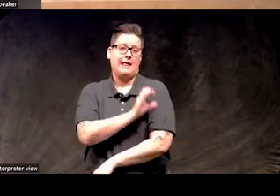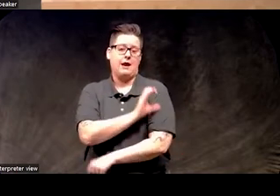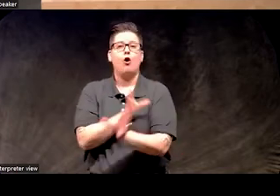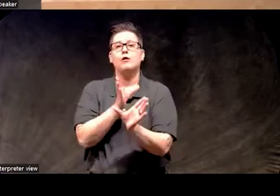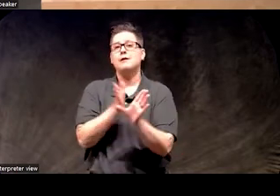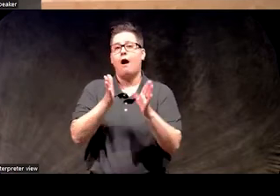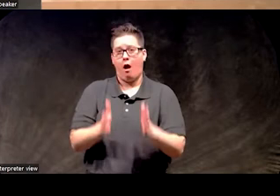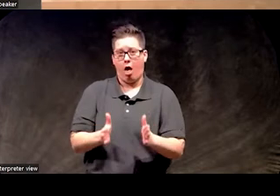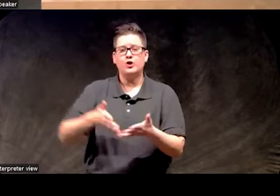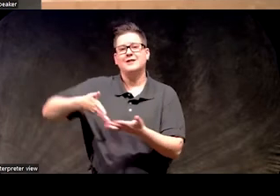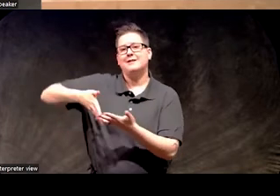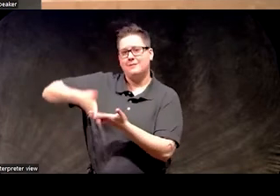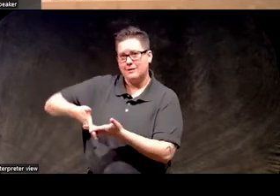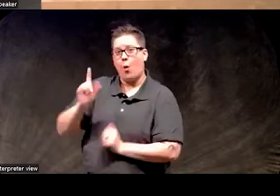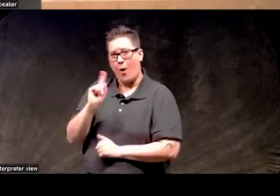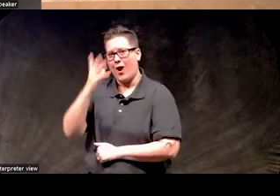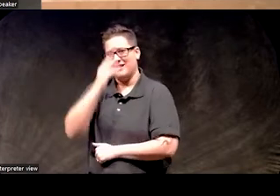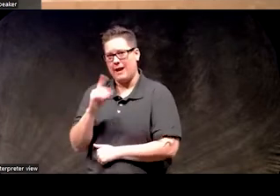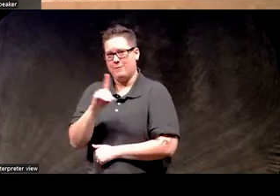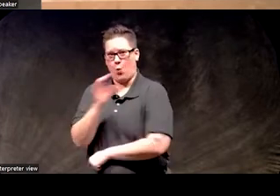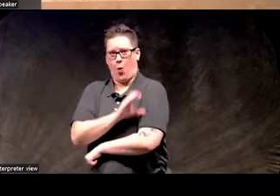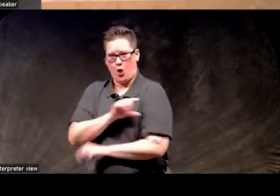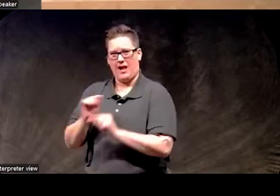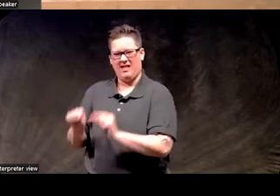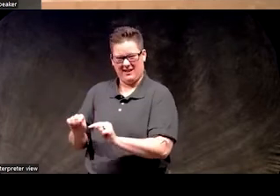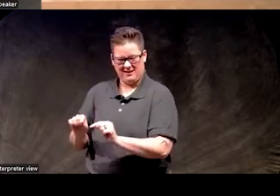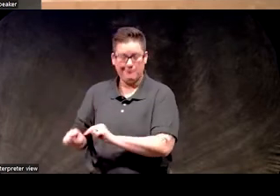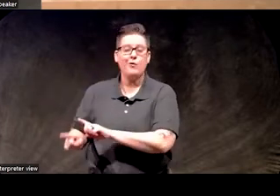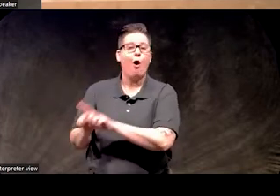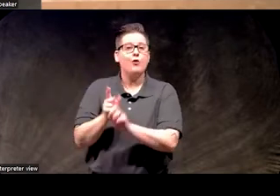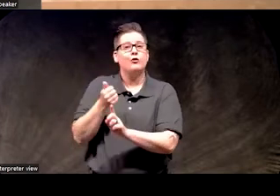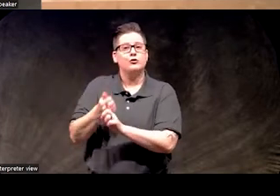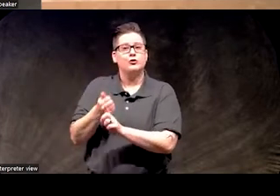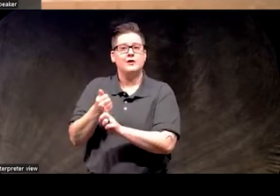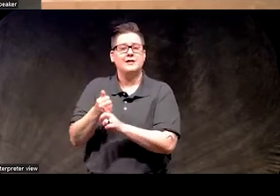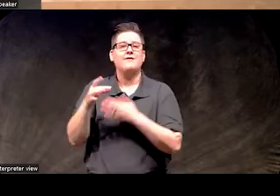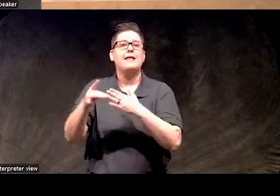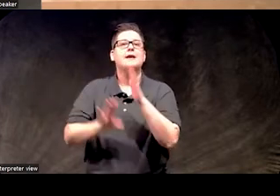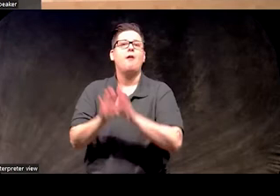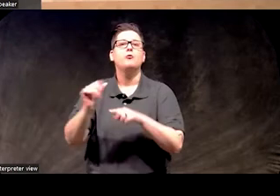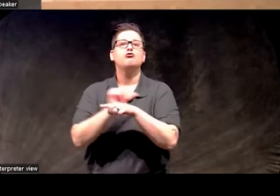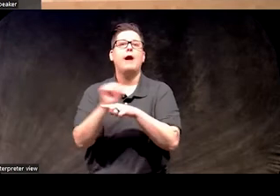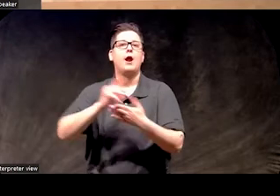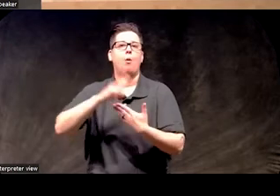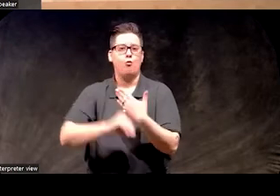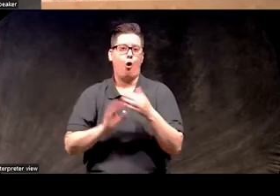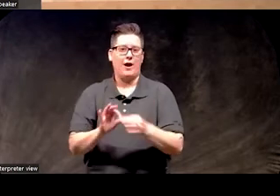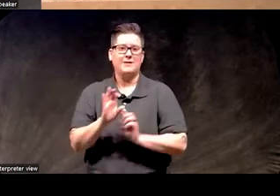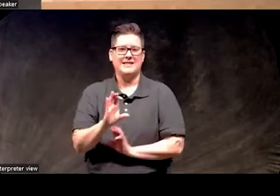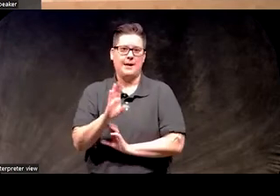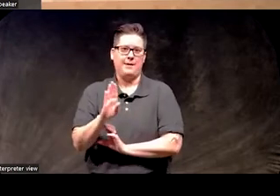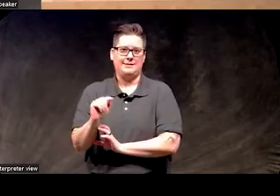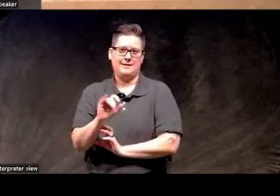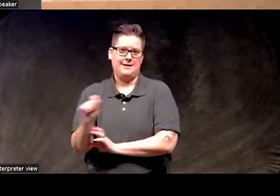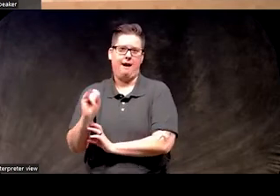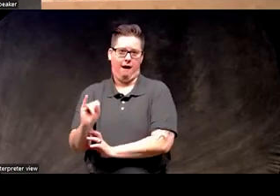psychologist embedded in the sleep disorders clinic. She is also leading the development of a training program in CBT for